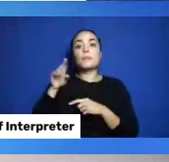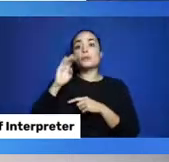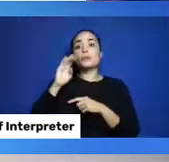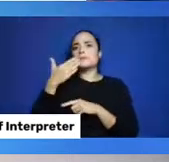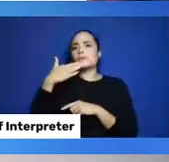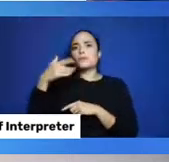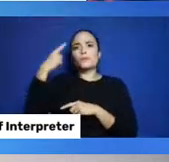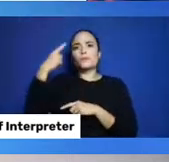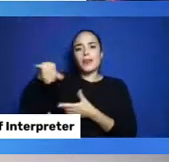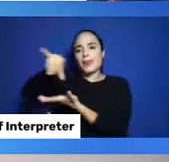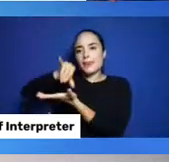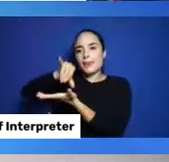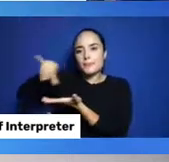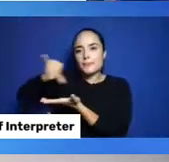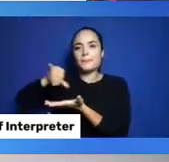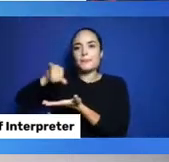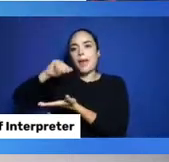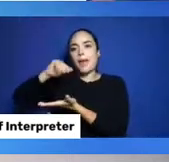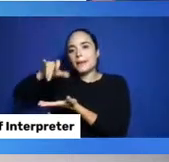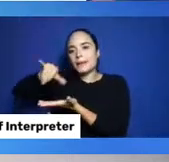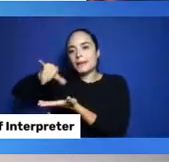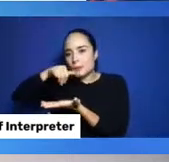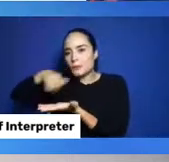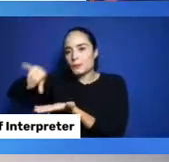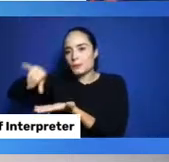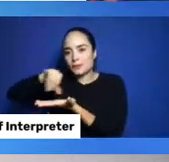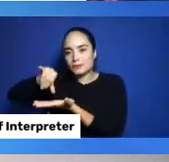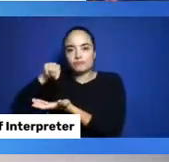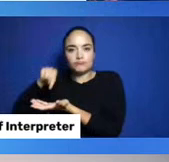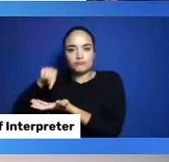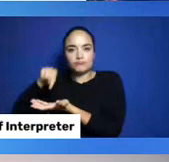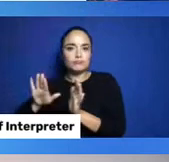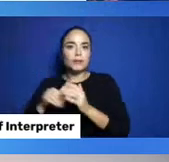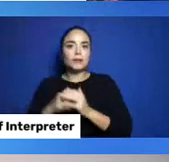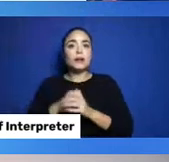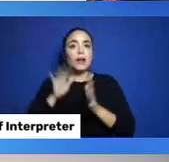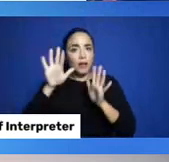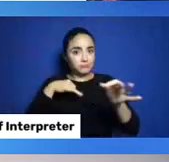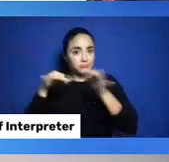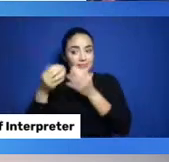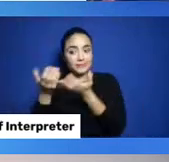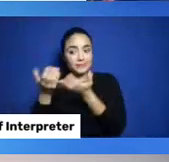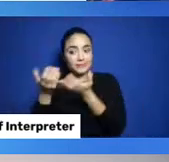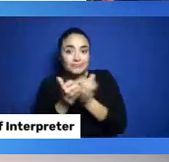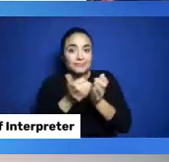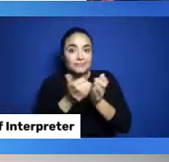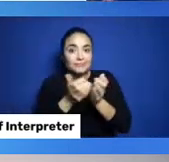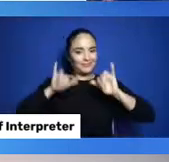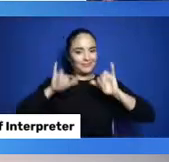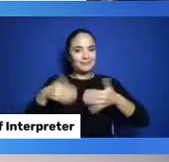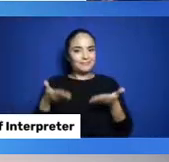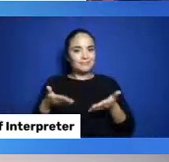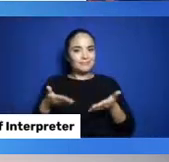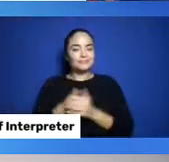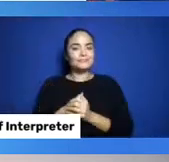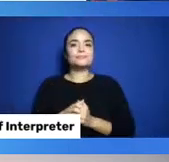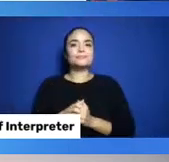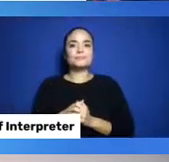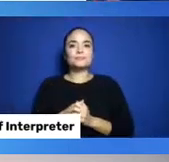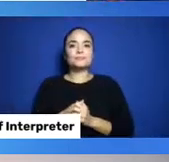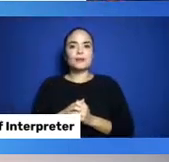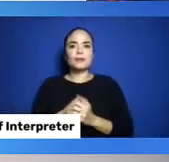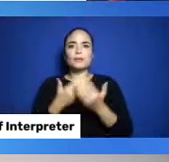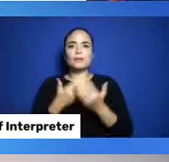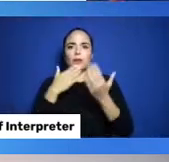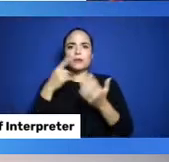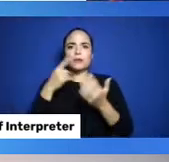So, that was a little bit about containers, my friends. So, thanks for trying to think about and ranking which basket might hold the most. But,